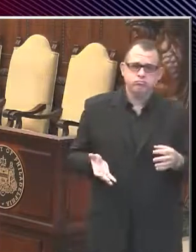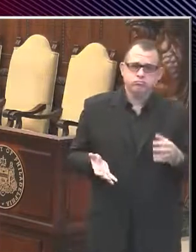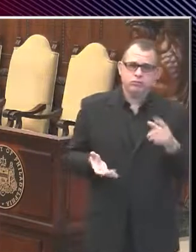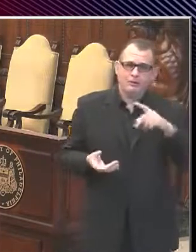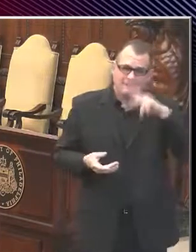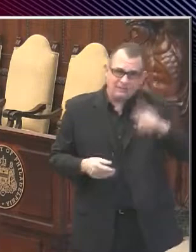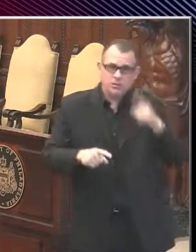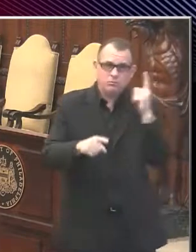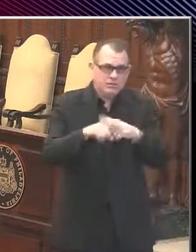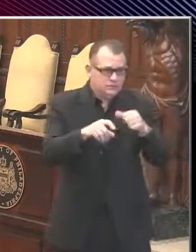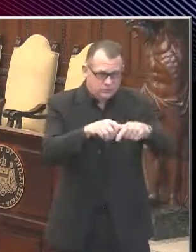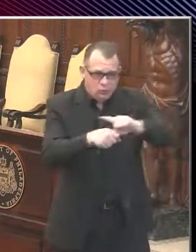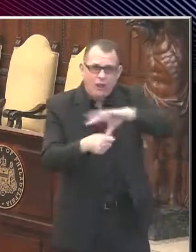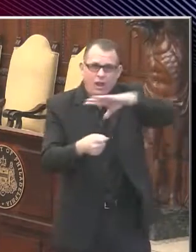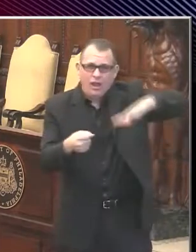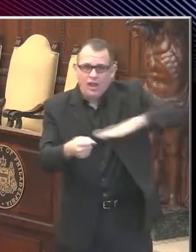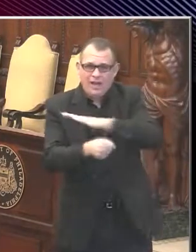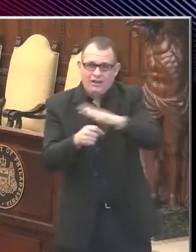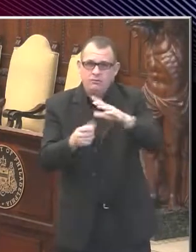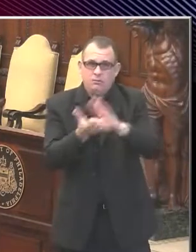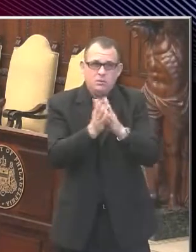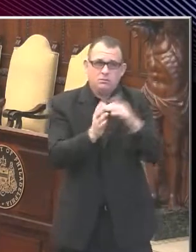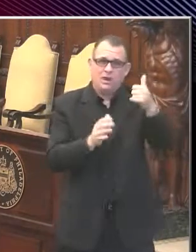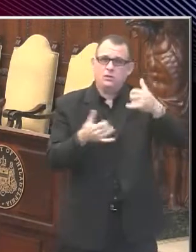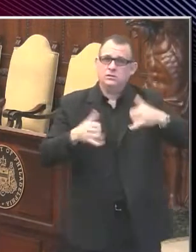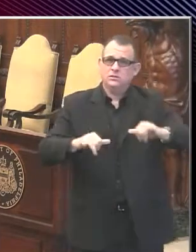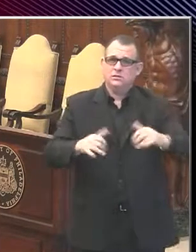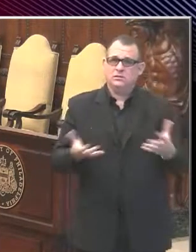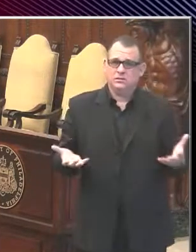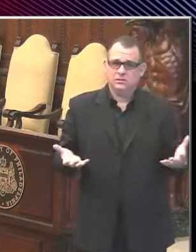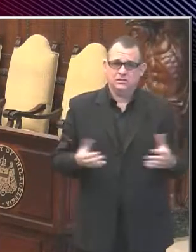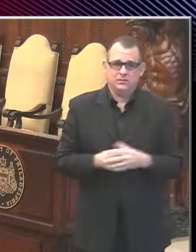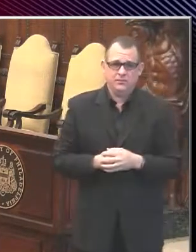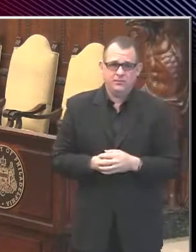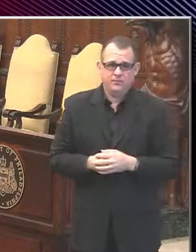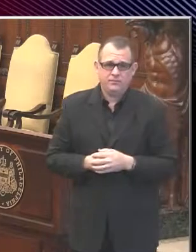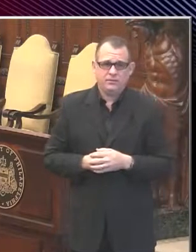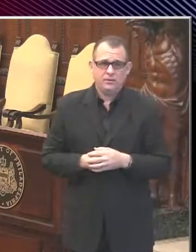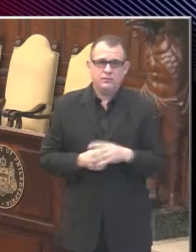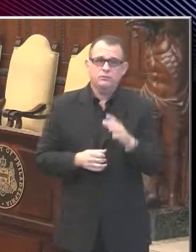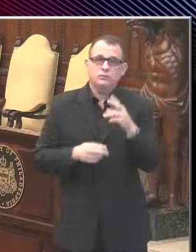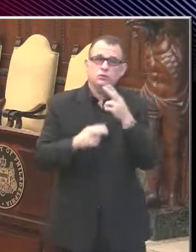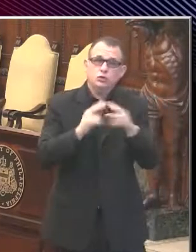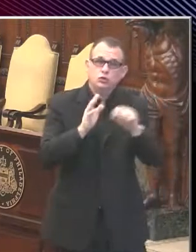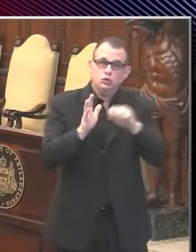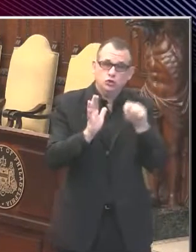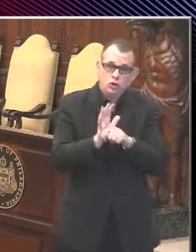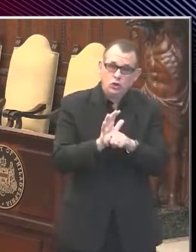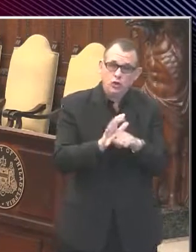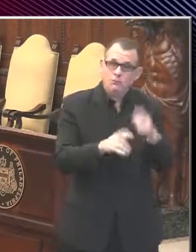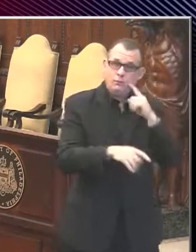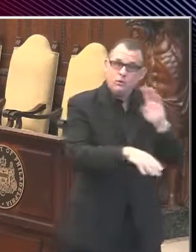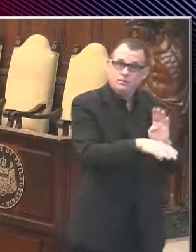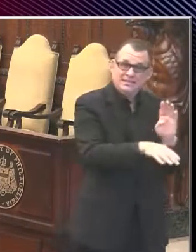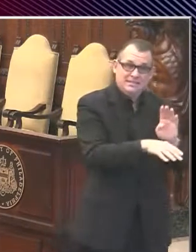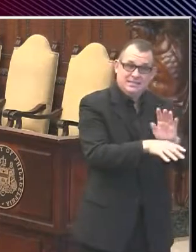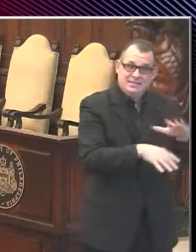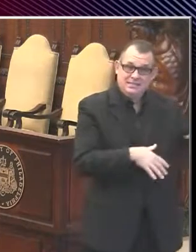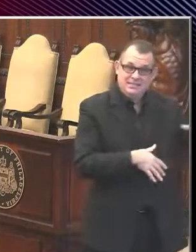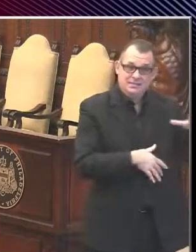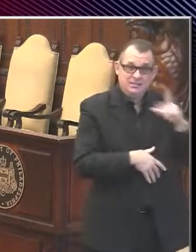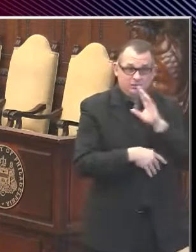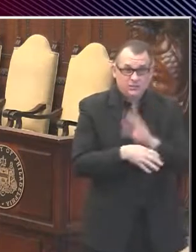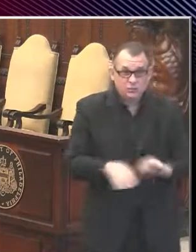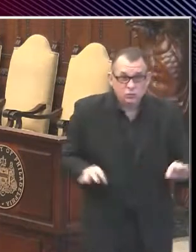back to yellow at some point. And I think the short-term gain is not worth the long-term pain of having to revert